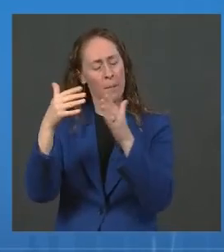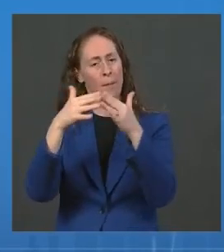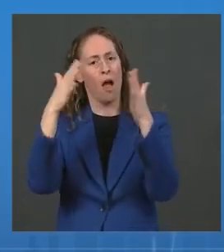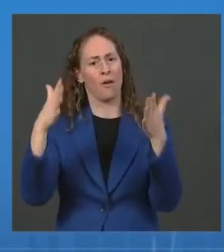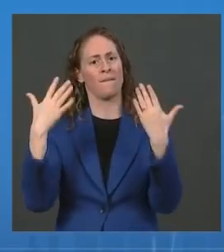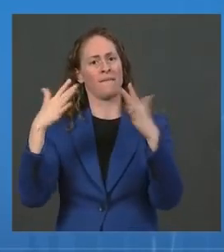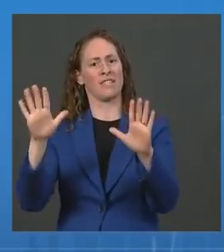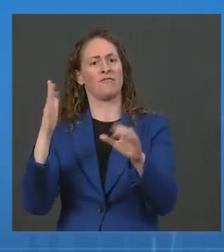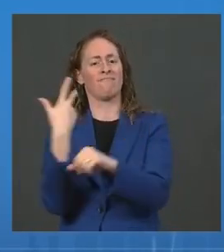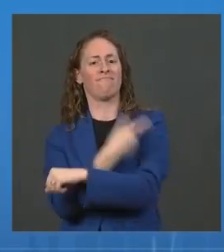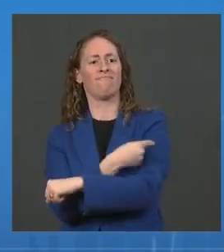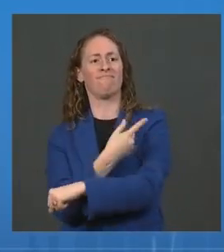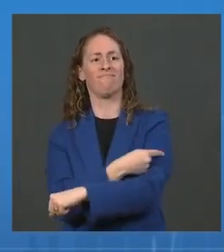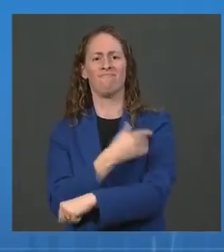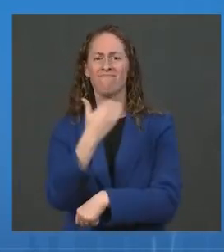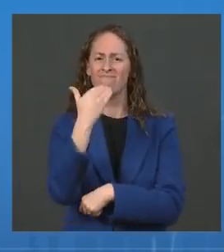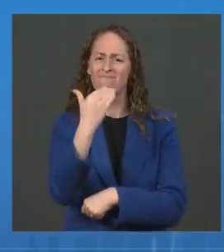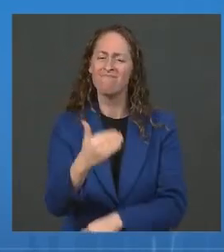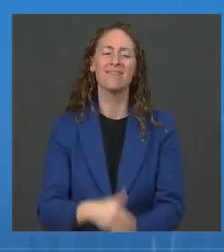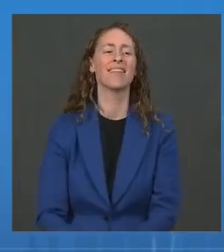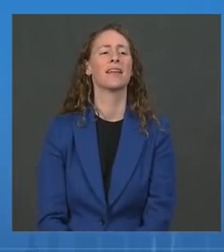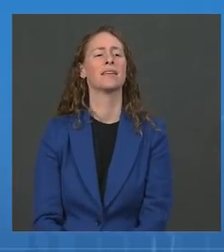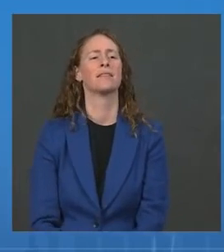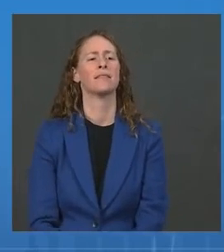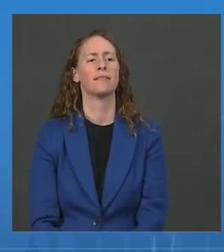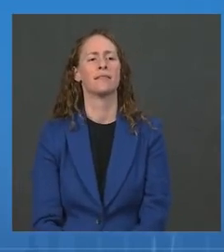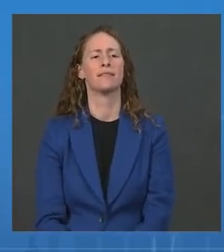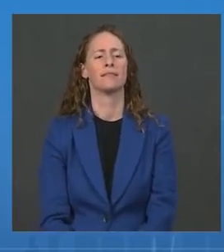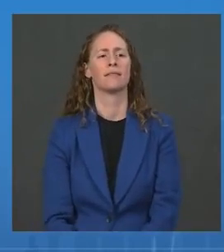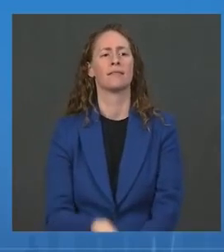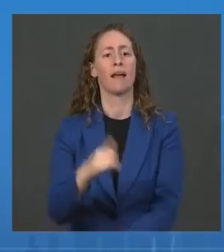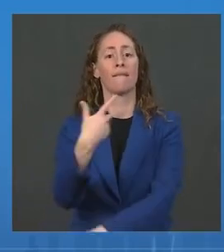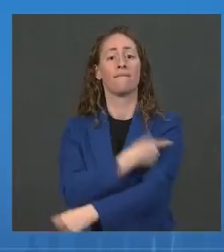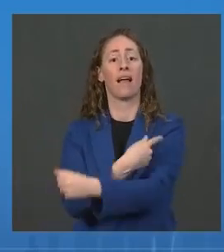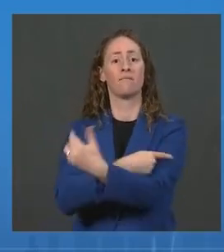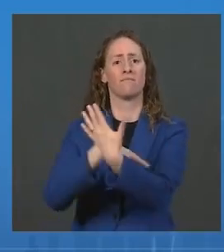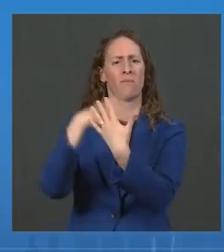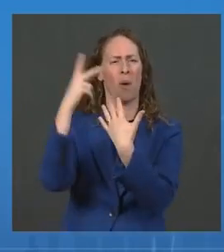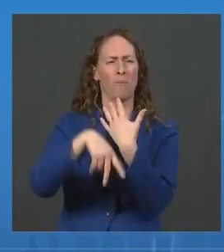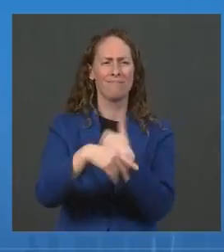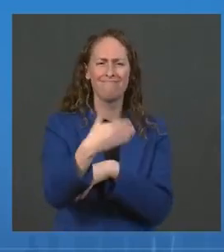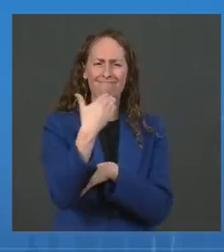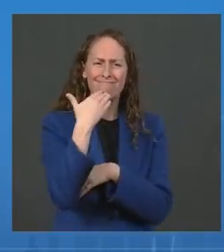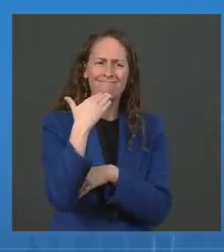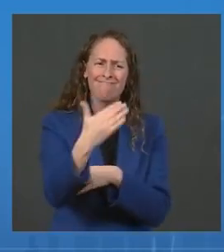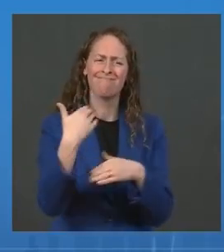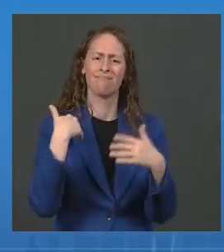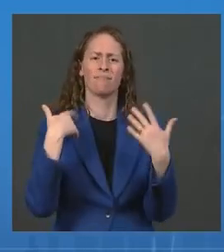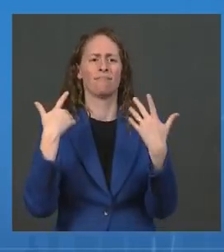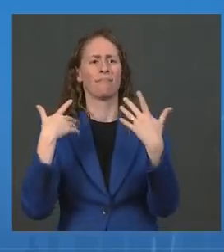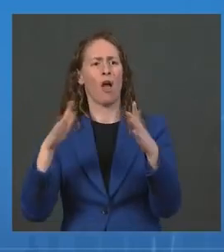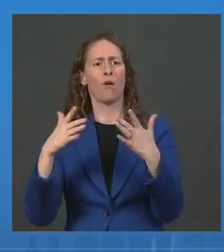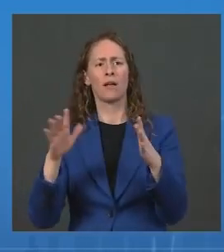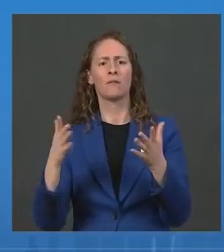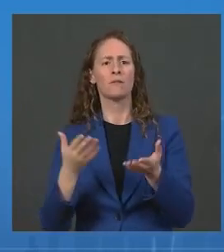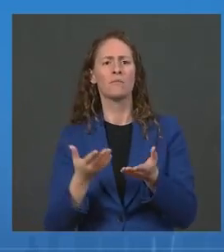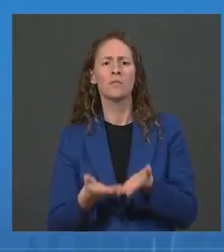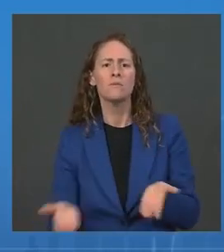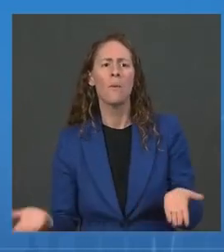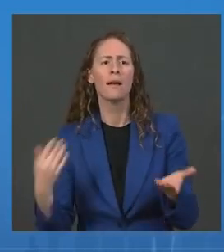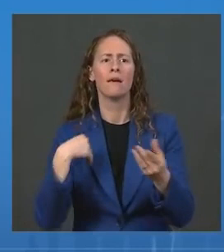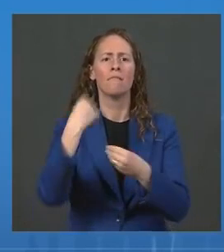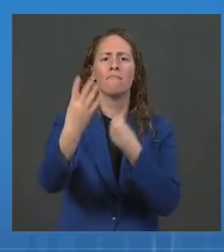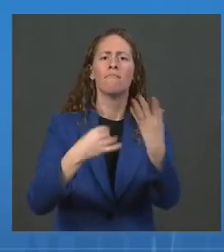Thanks to the success of our vaccination program and the resources provided by the American Rescue Plan, we are in a much